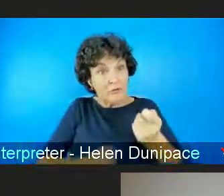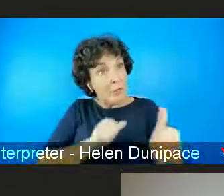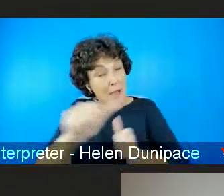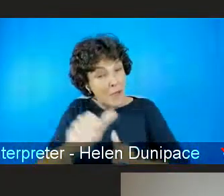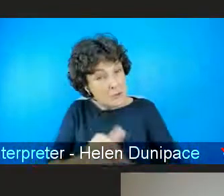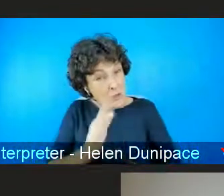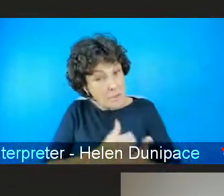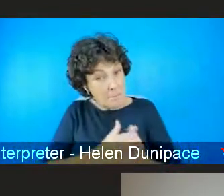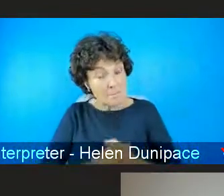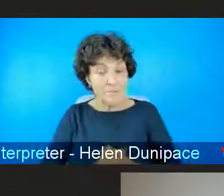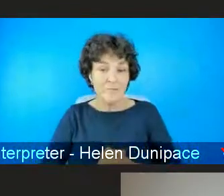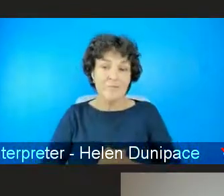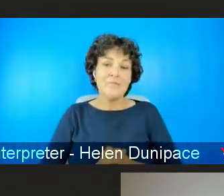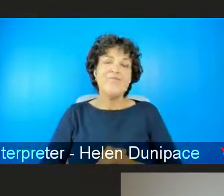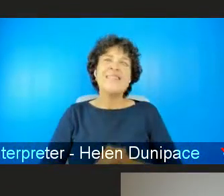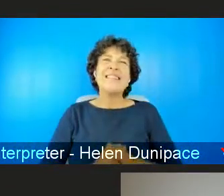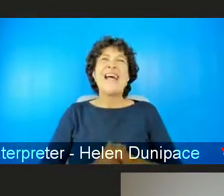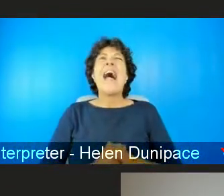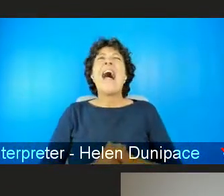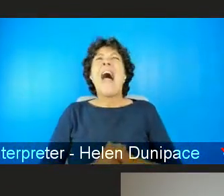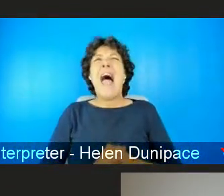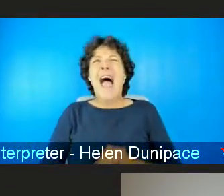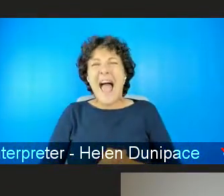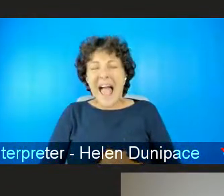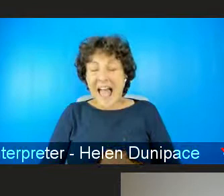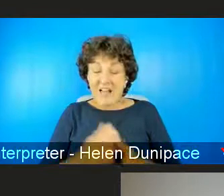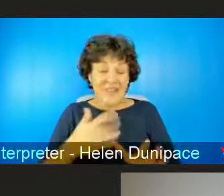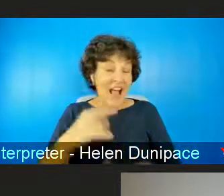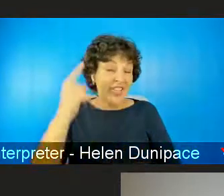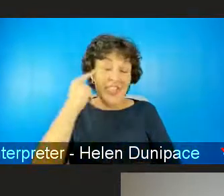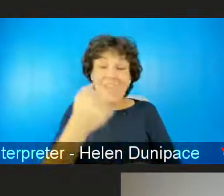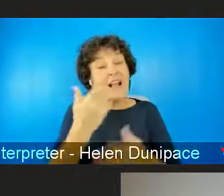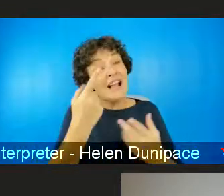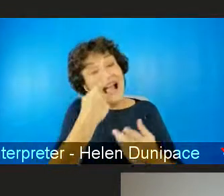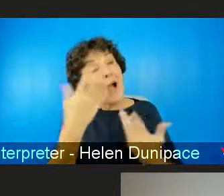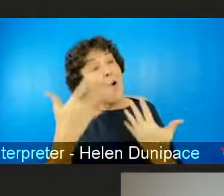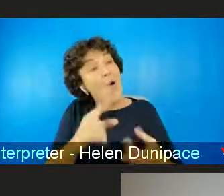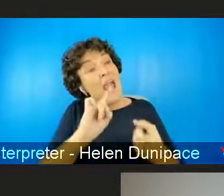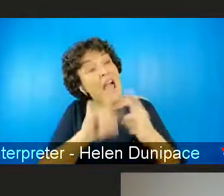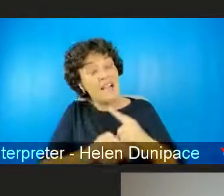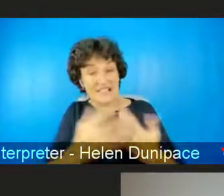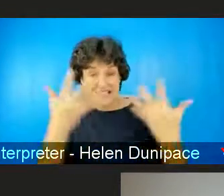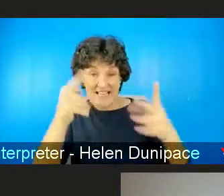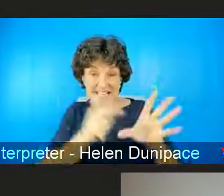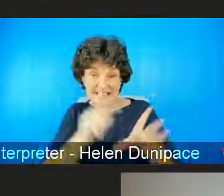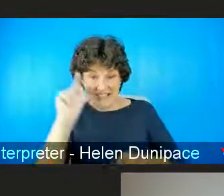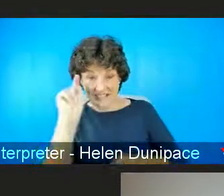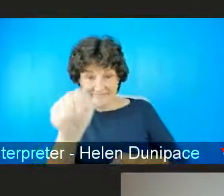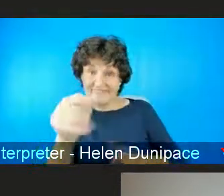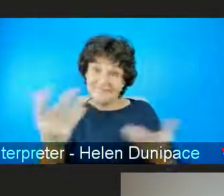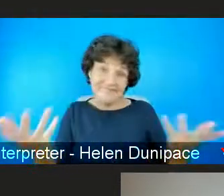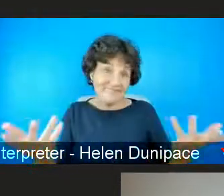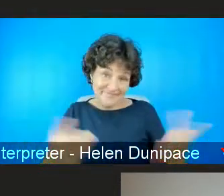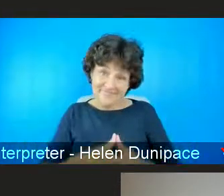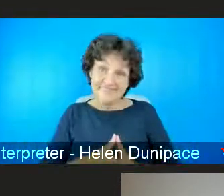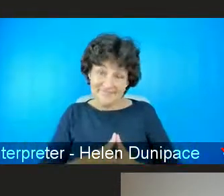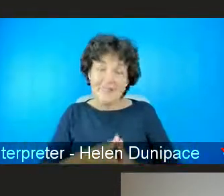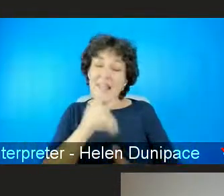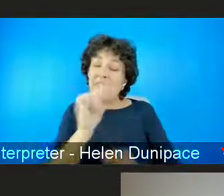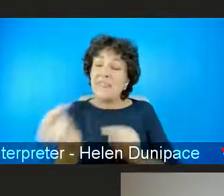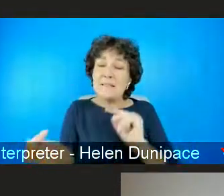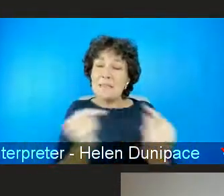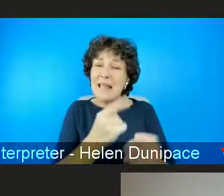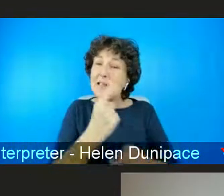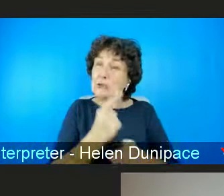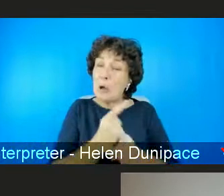I think the only answer to that will come in 10 years. I do think the debate about misogyny